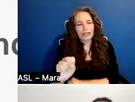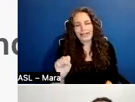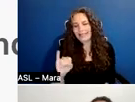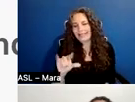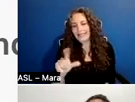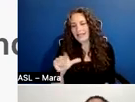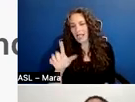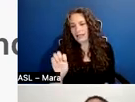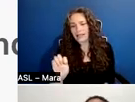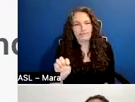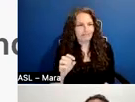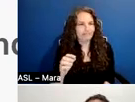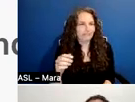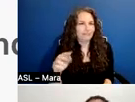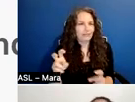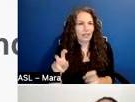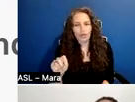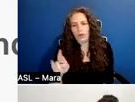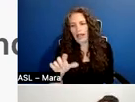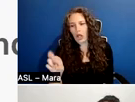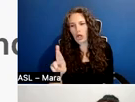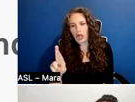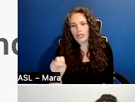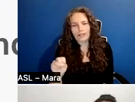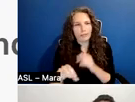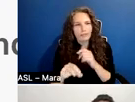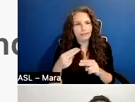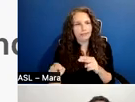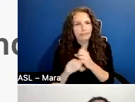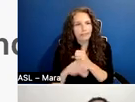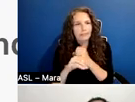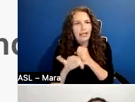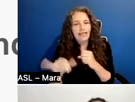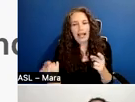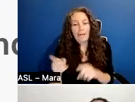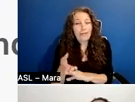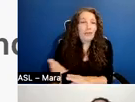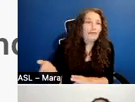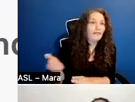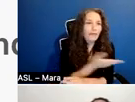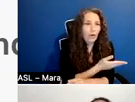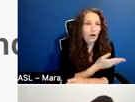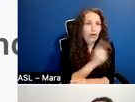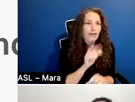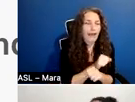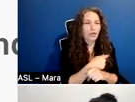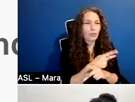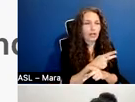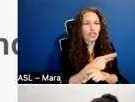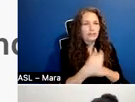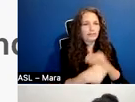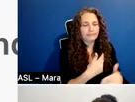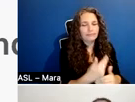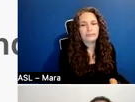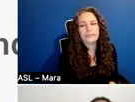are also most commonly put together before the actual production starts. So that's all